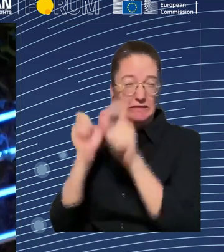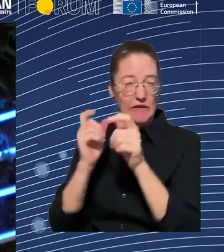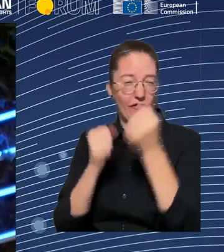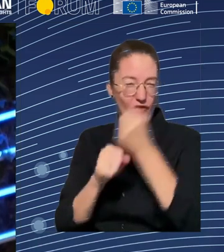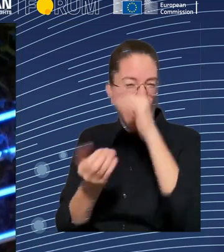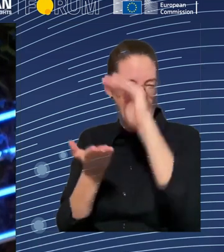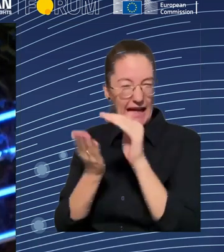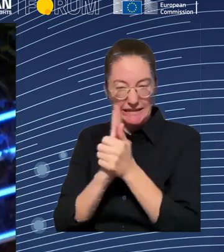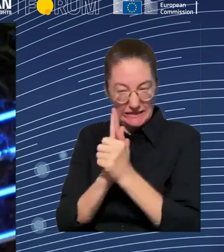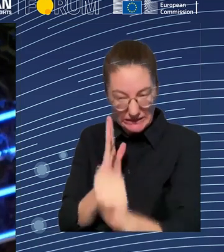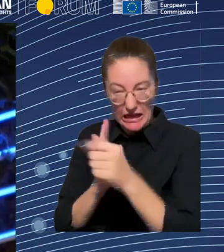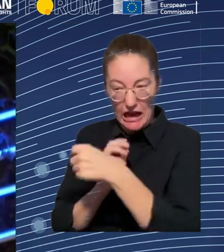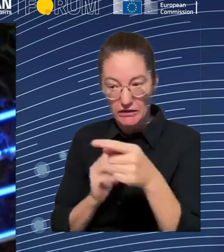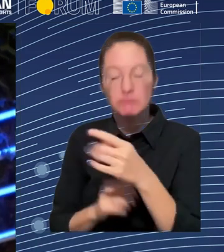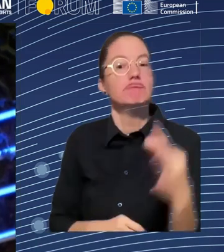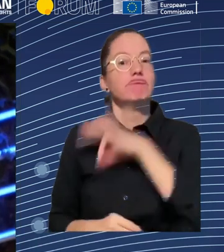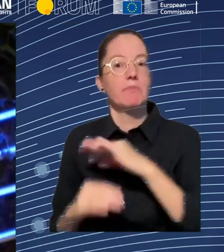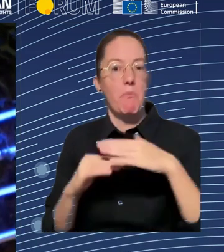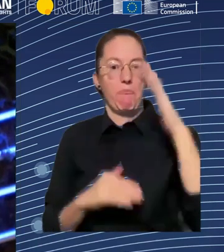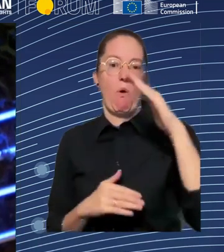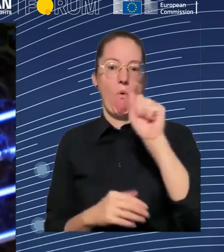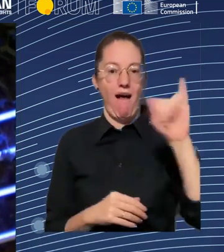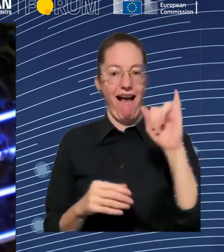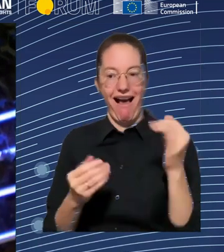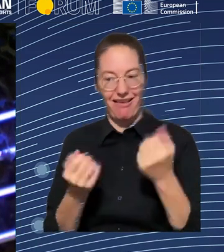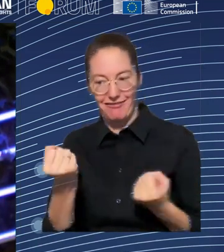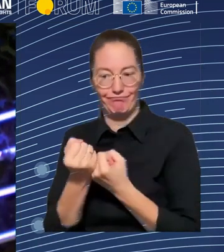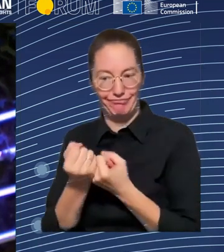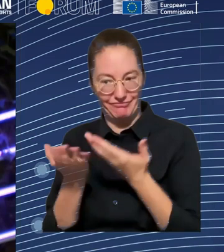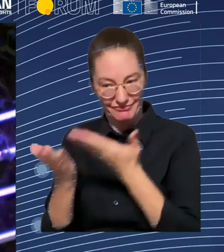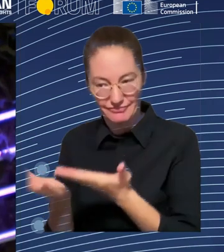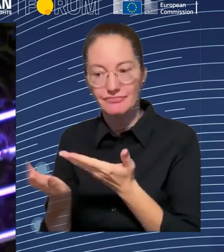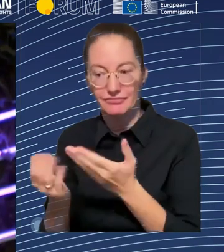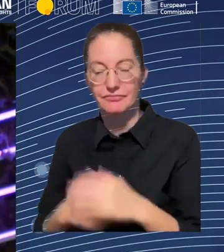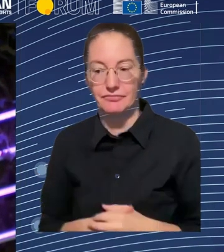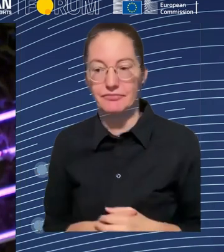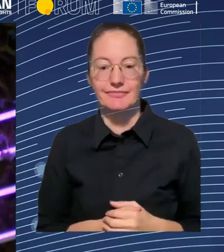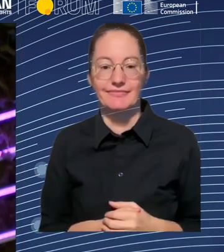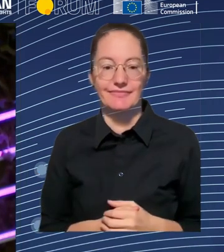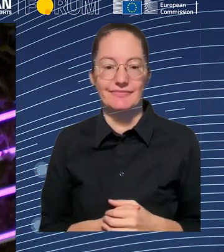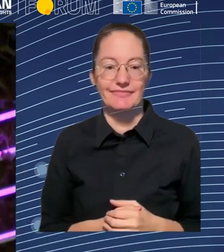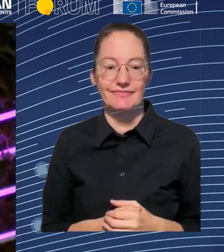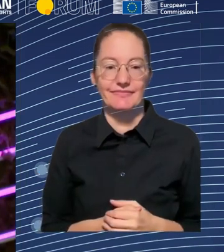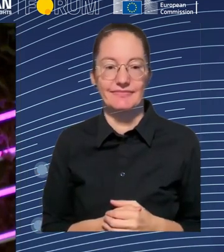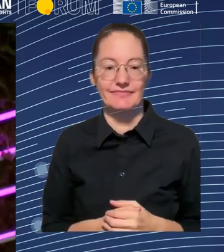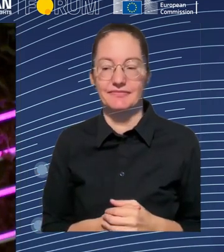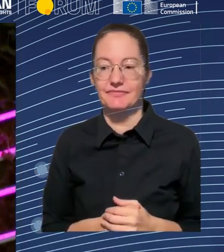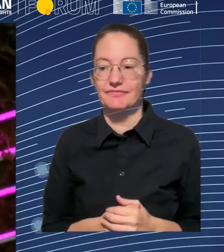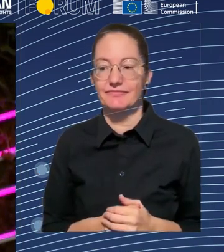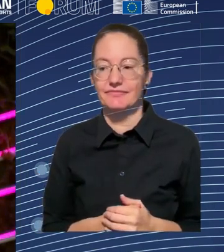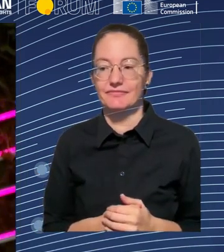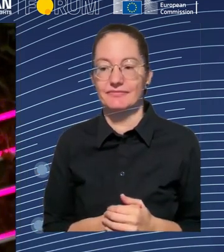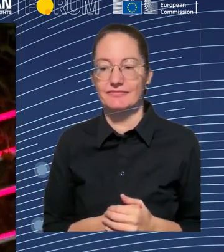could do, to not only uncover, you know, which retraining we have to do in skills, but also first kind of assess what the impact of